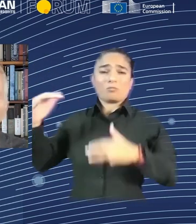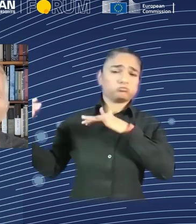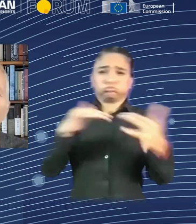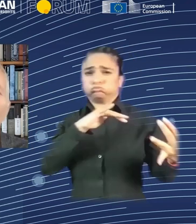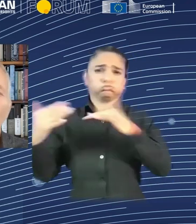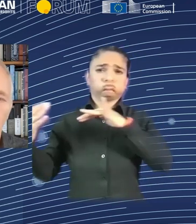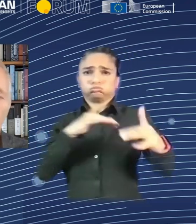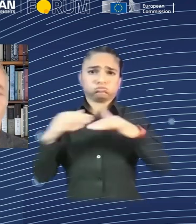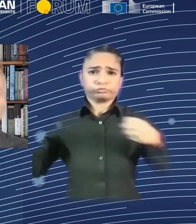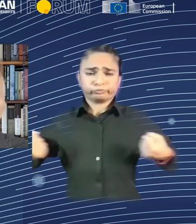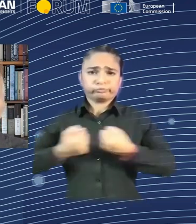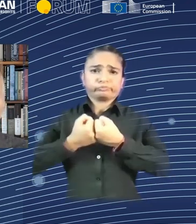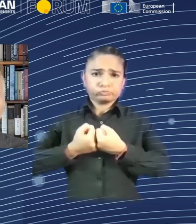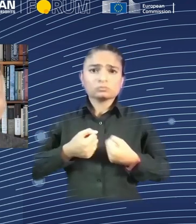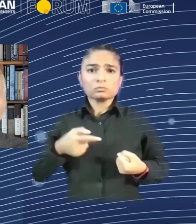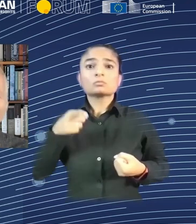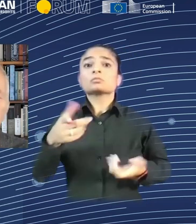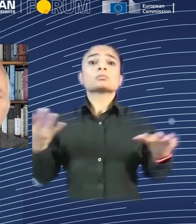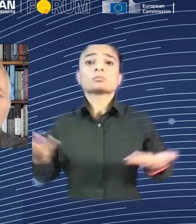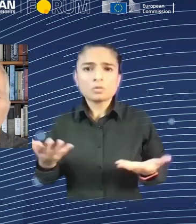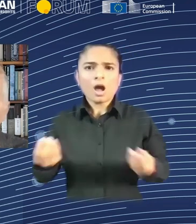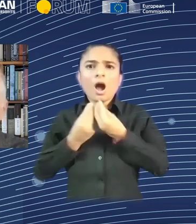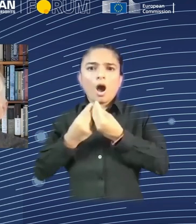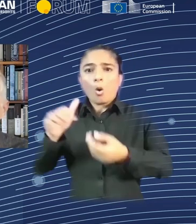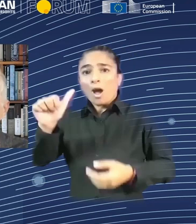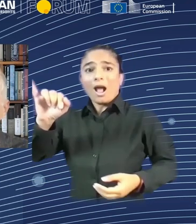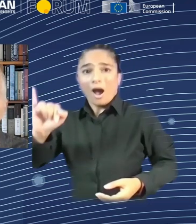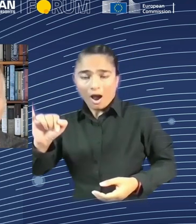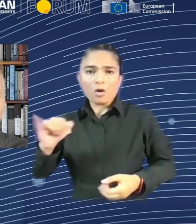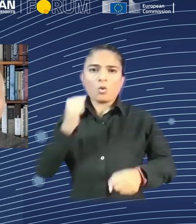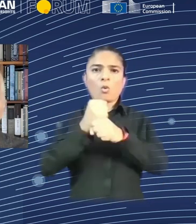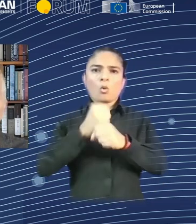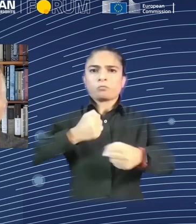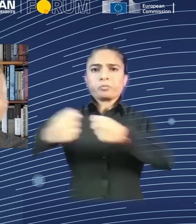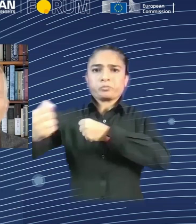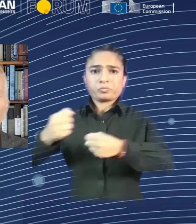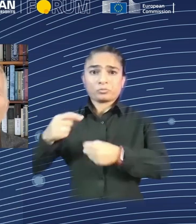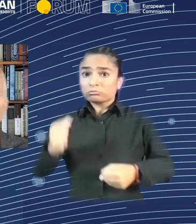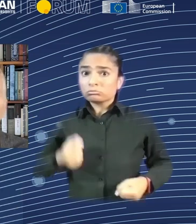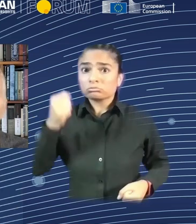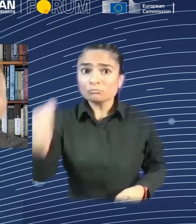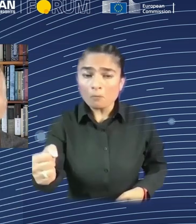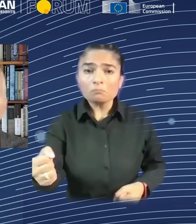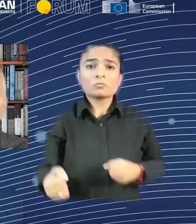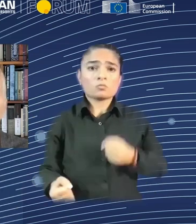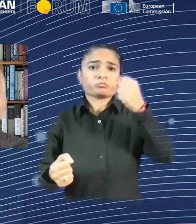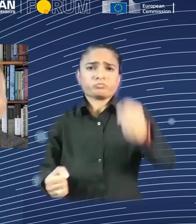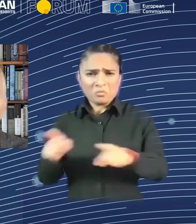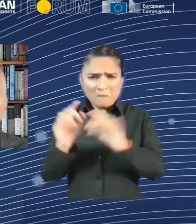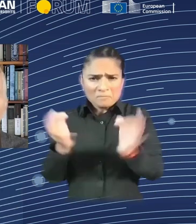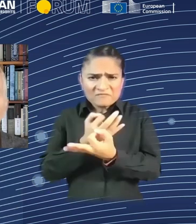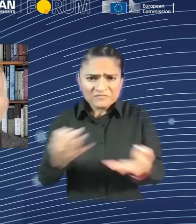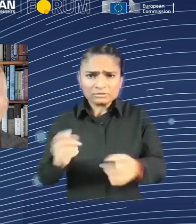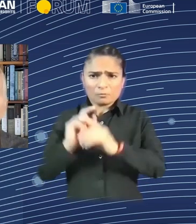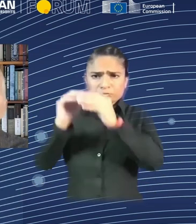deployed, not whether it would be deployed. It wasn't a protectionist idea that we say, oh, we do not want to use AI in our